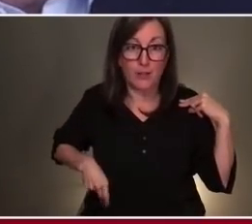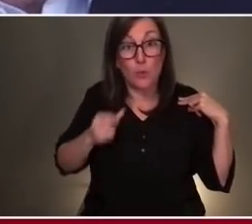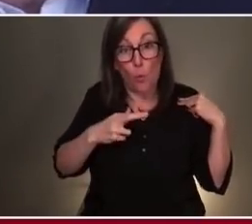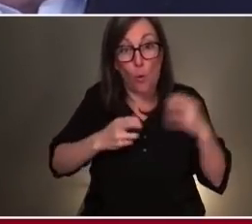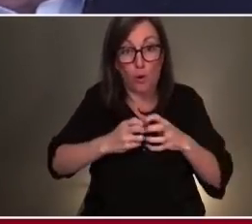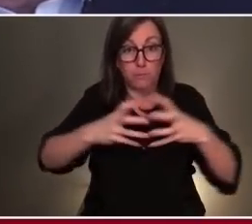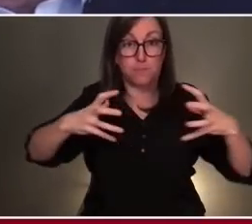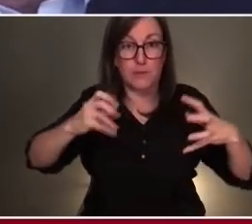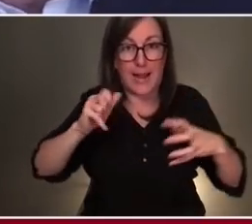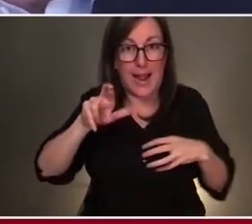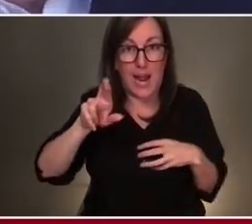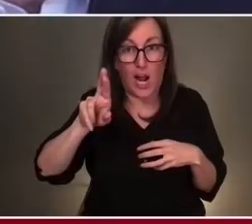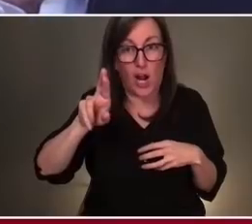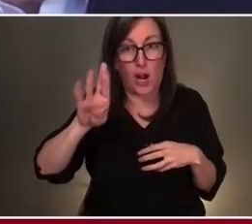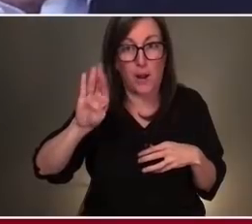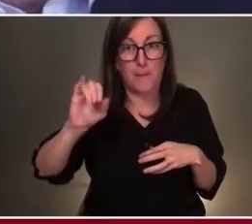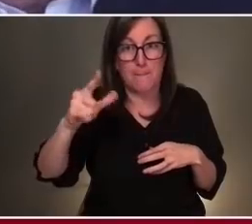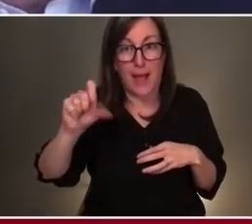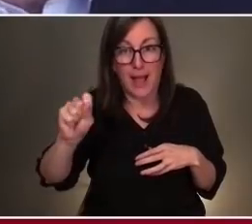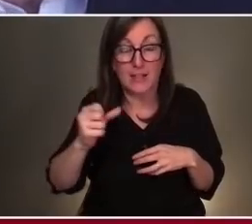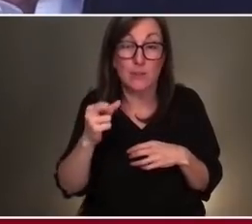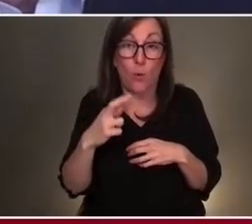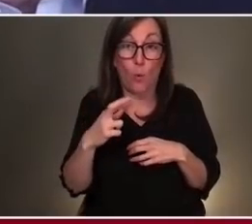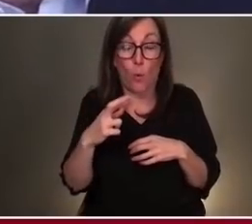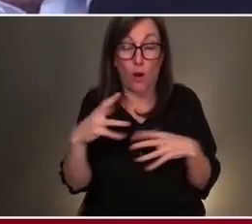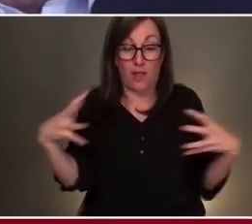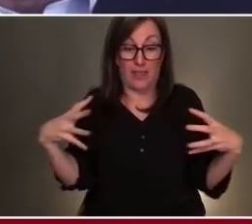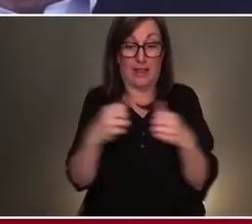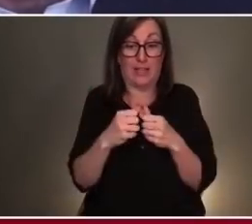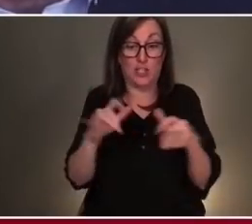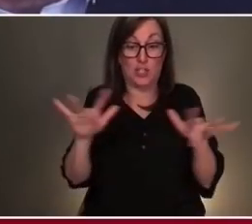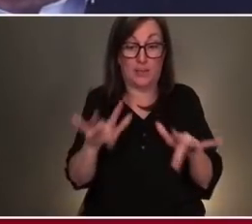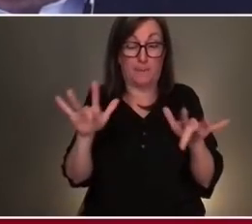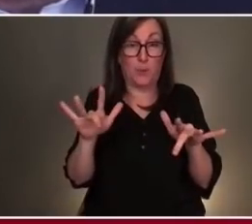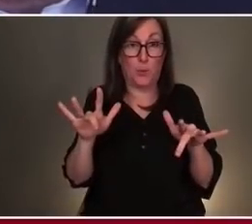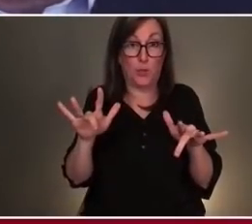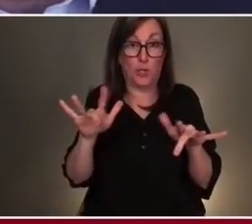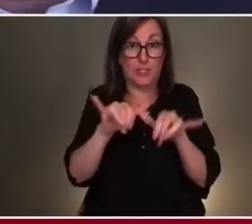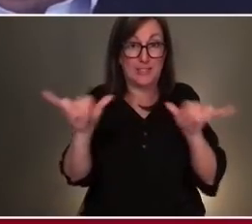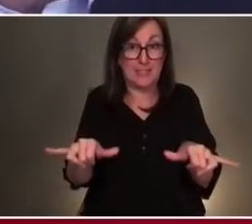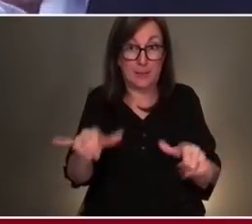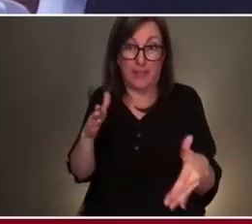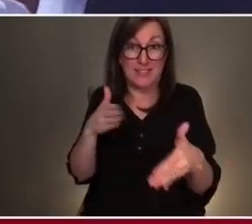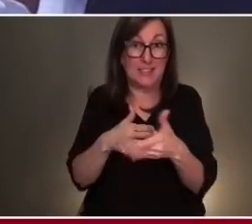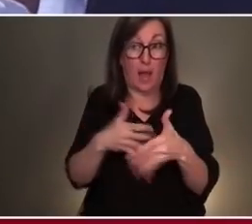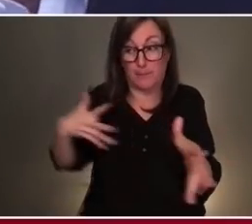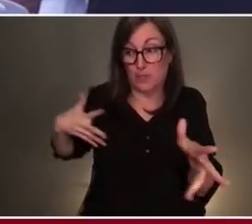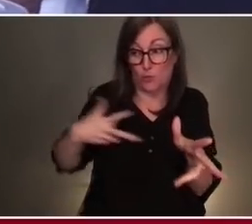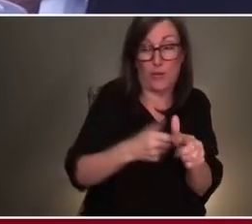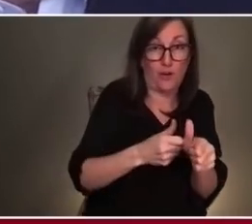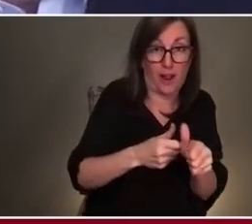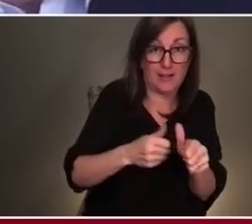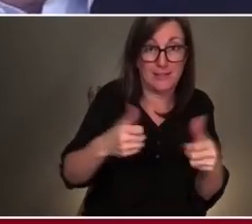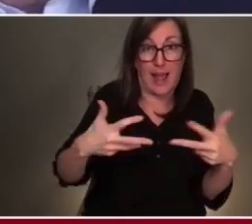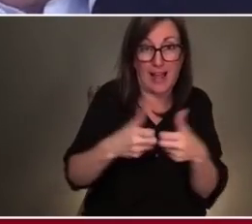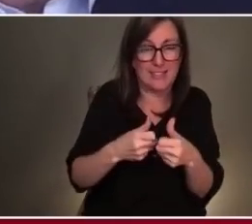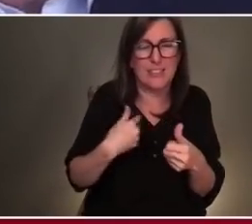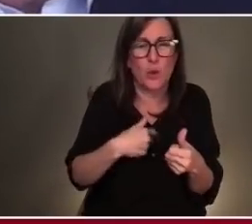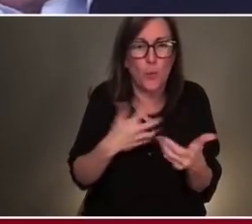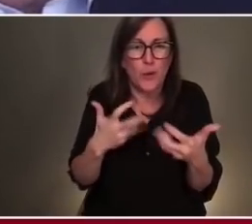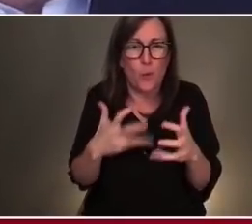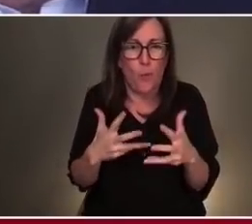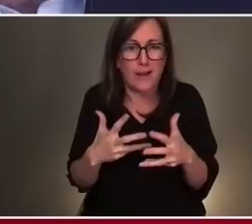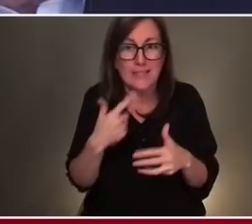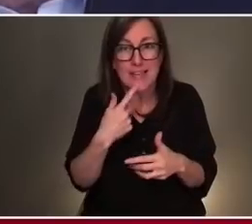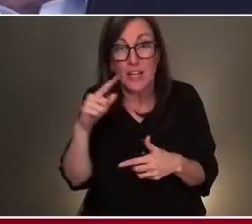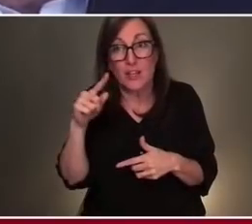the collision computer system on the car that helps you stop an impending rear-end accident. We don't want to, you know, say